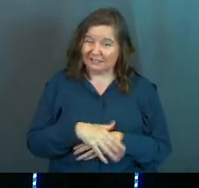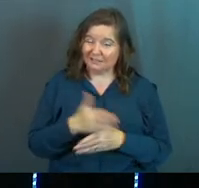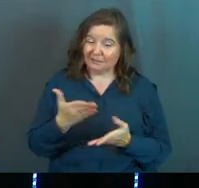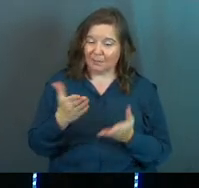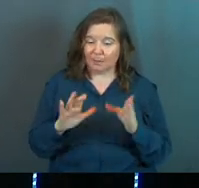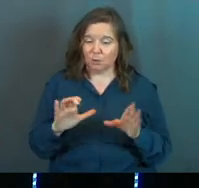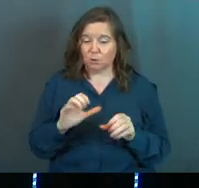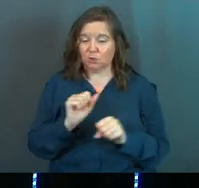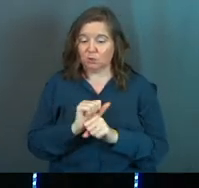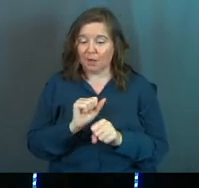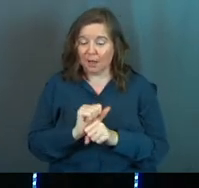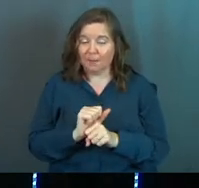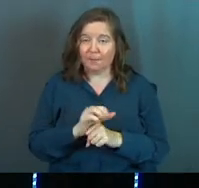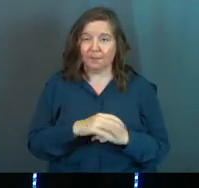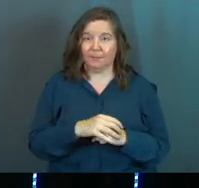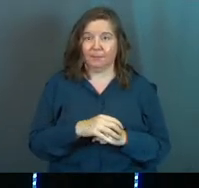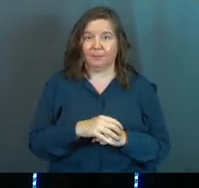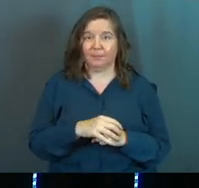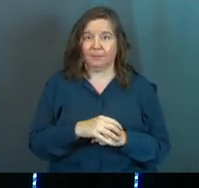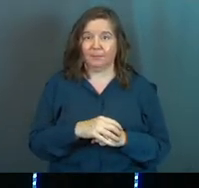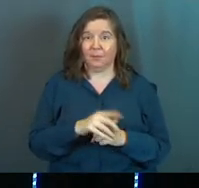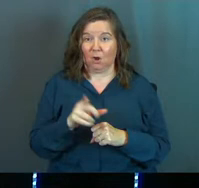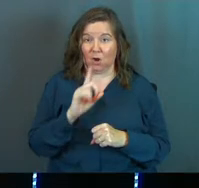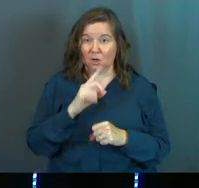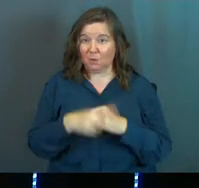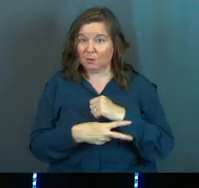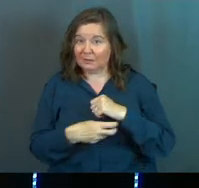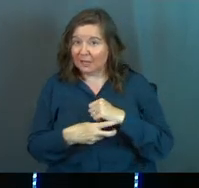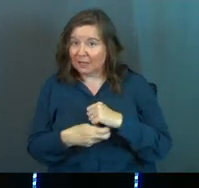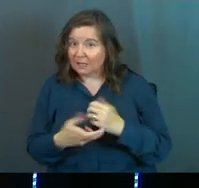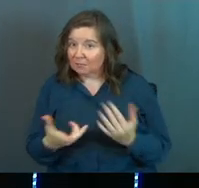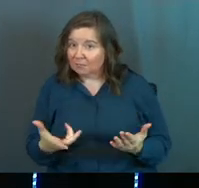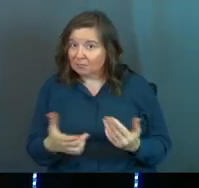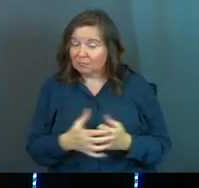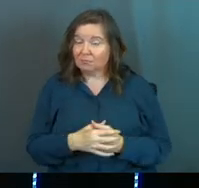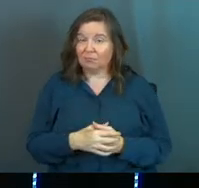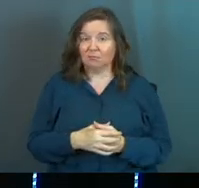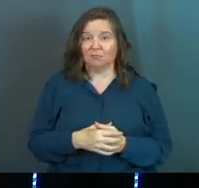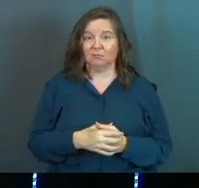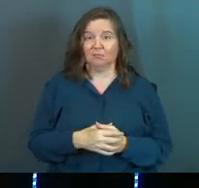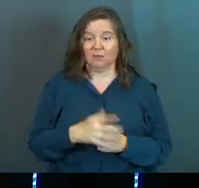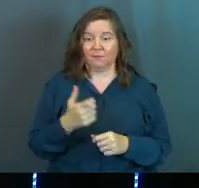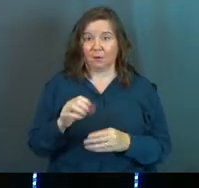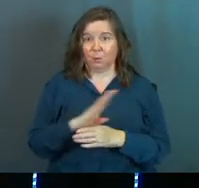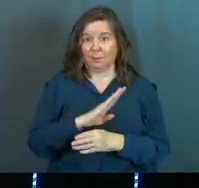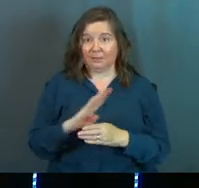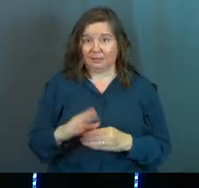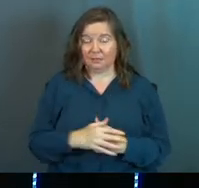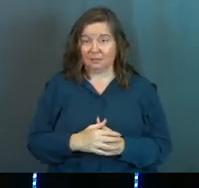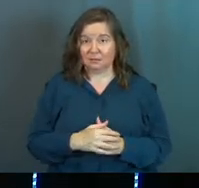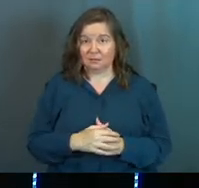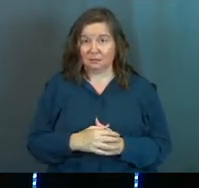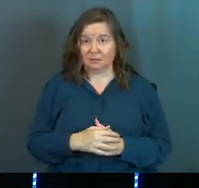Maybe you're doing your job, are you stealing from your business?